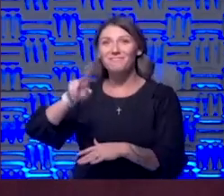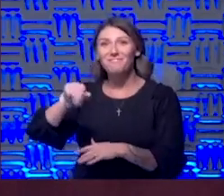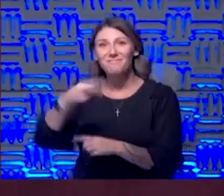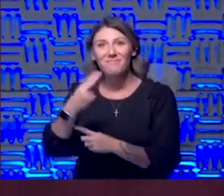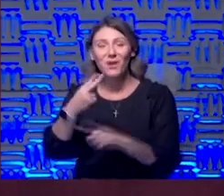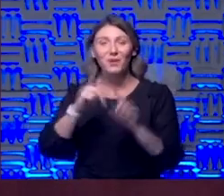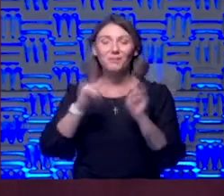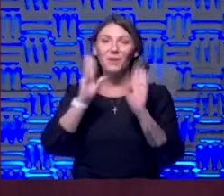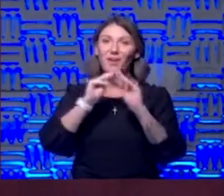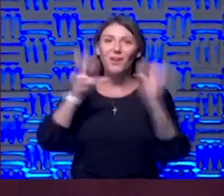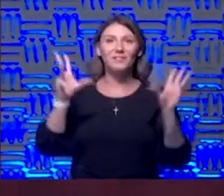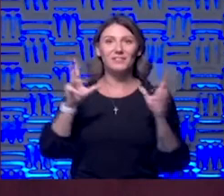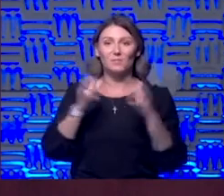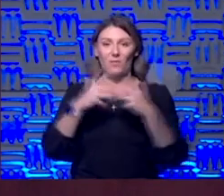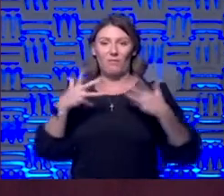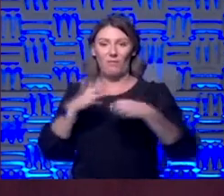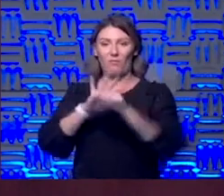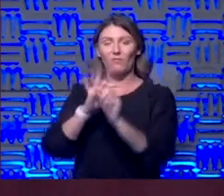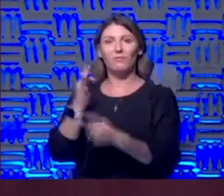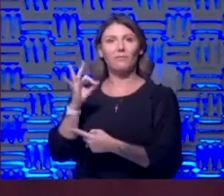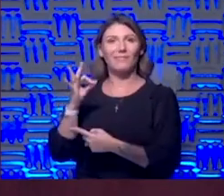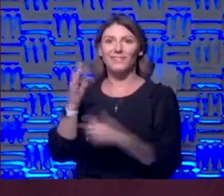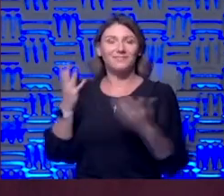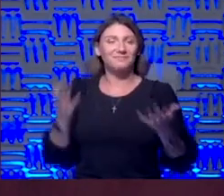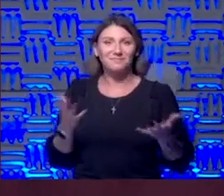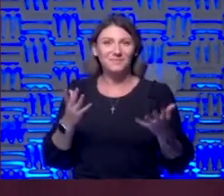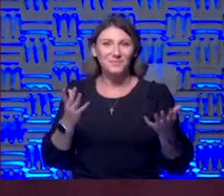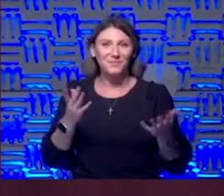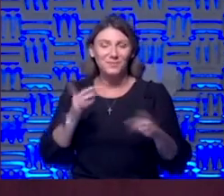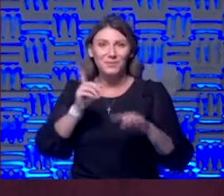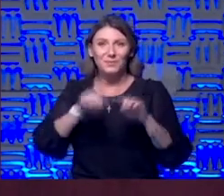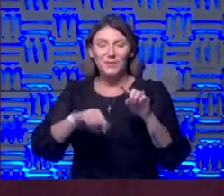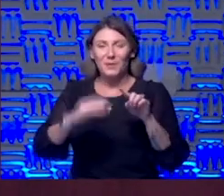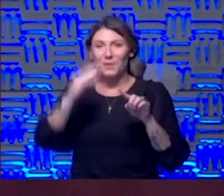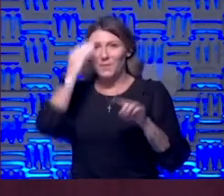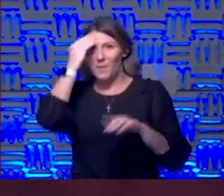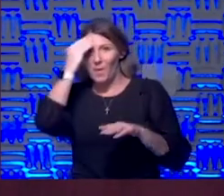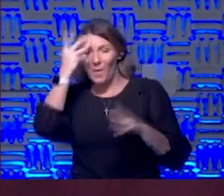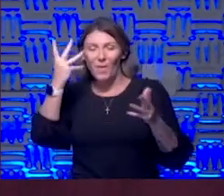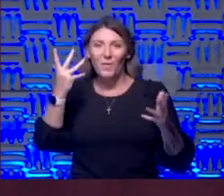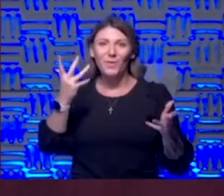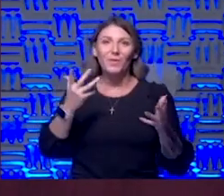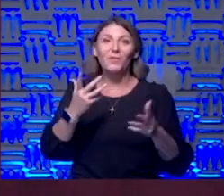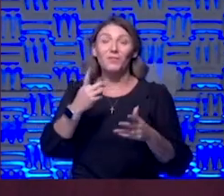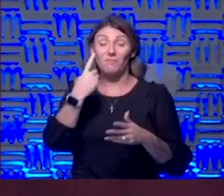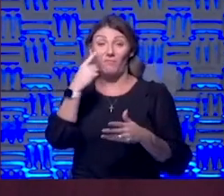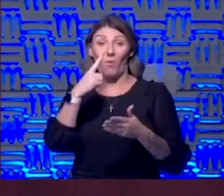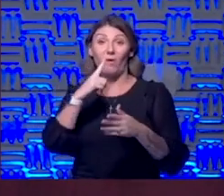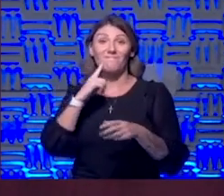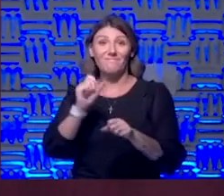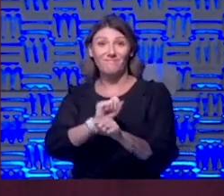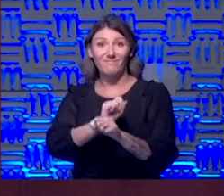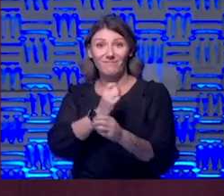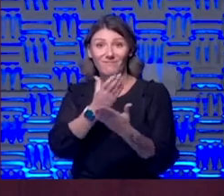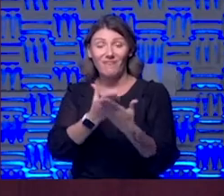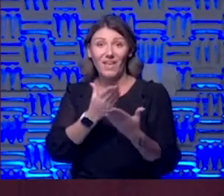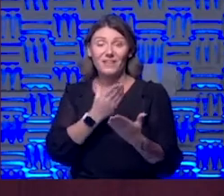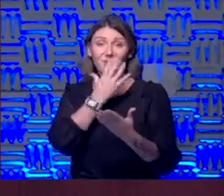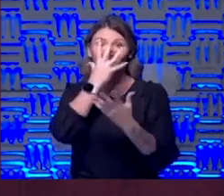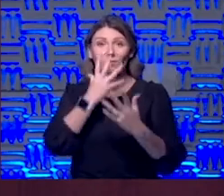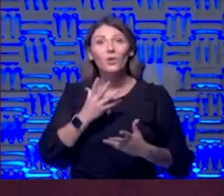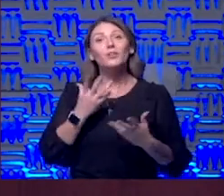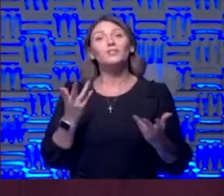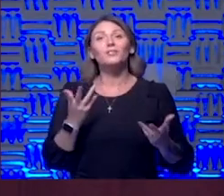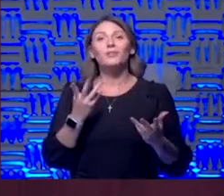obviously without COVID-19 there is no way that we can actually know this for a fact and so unfortunately